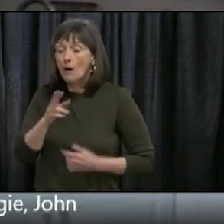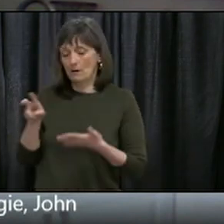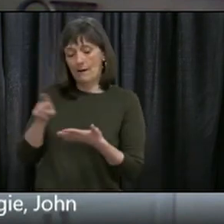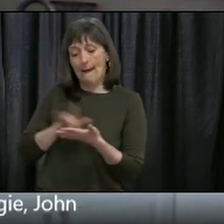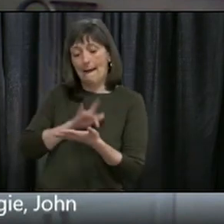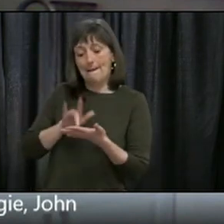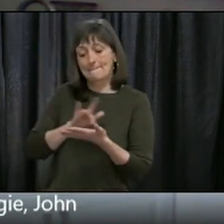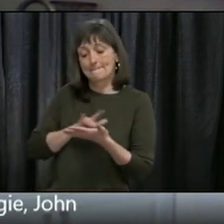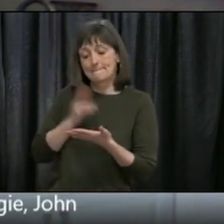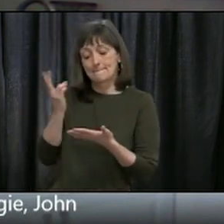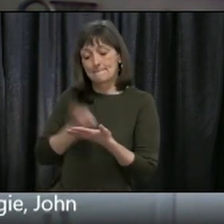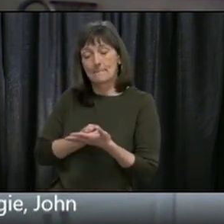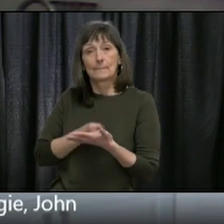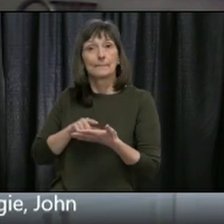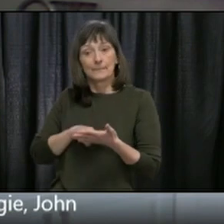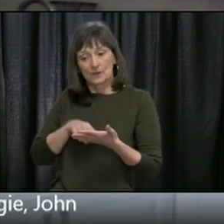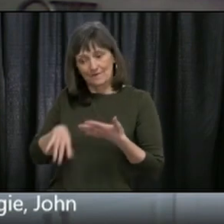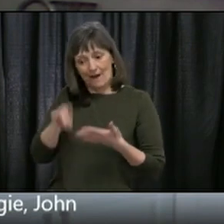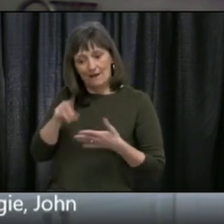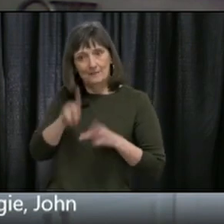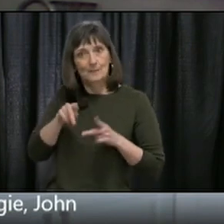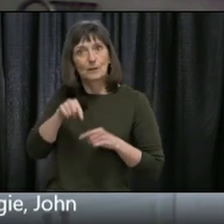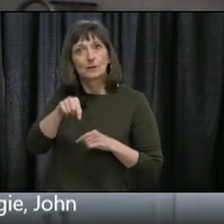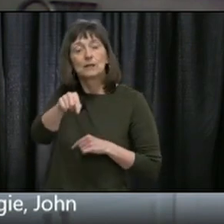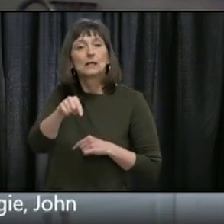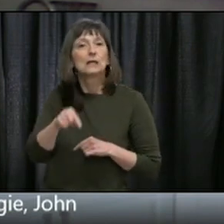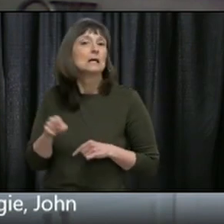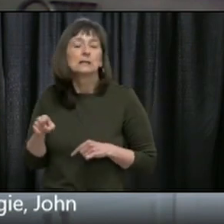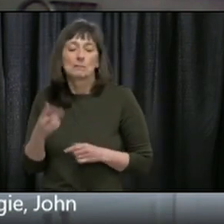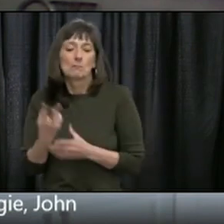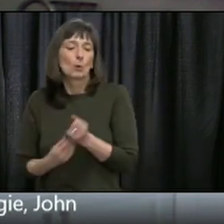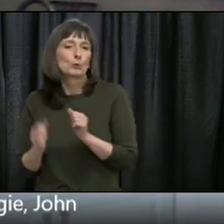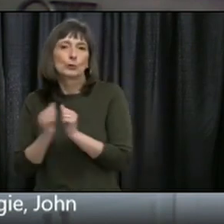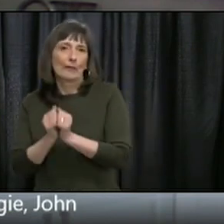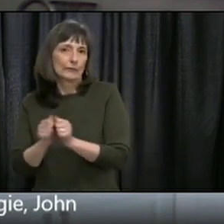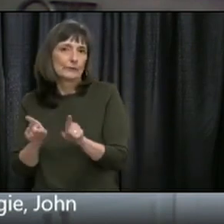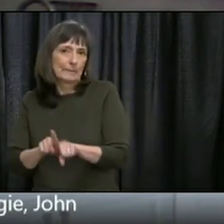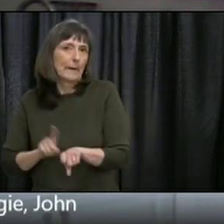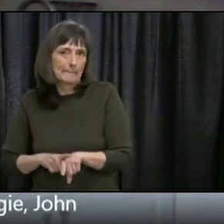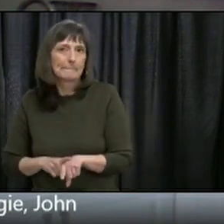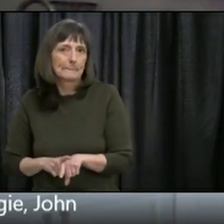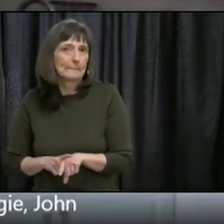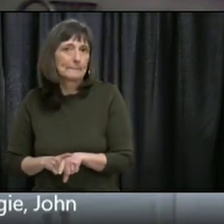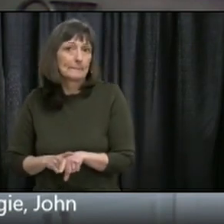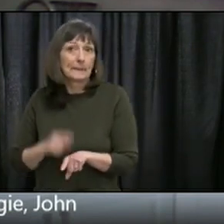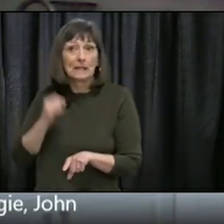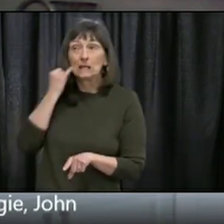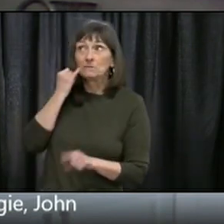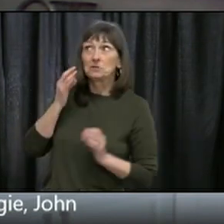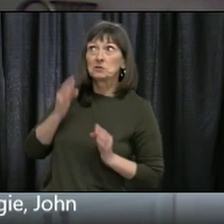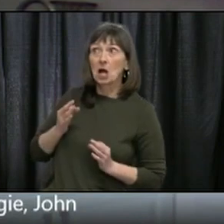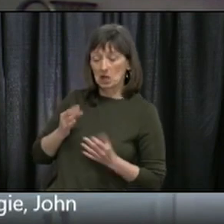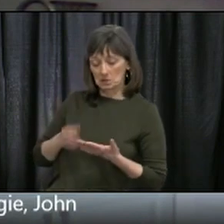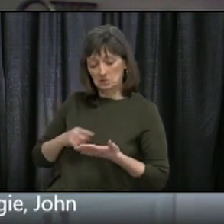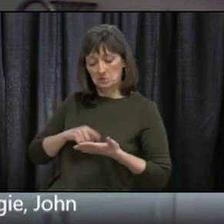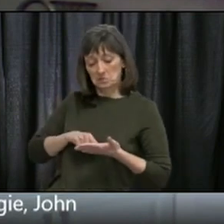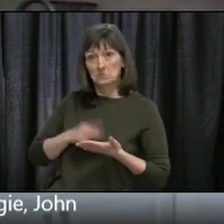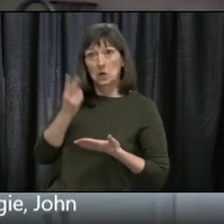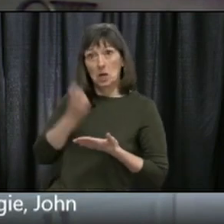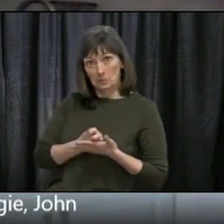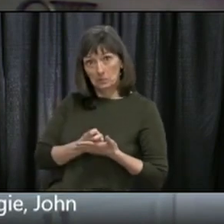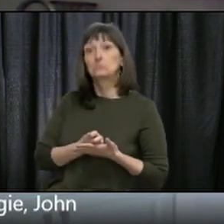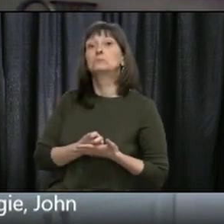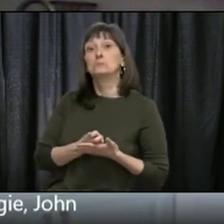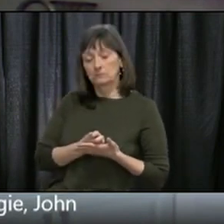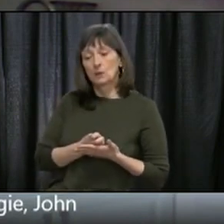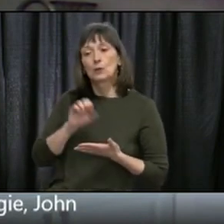data would be on individuals' phones and only if and when they chose to release it would that then be